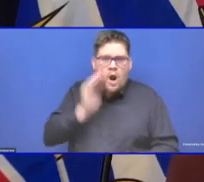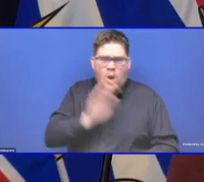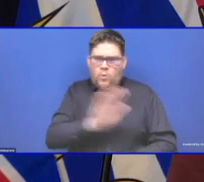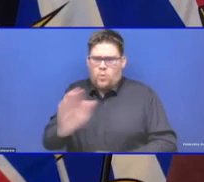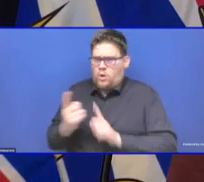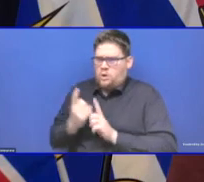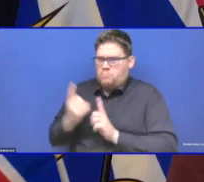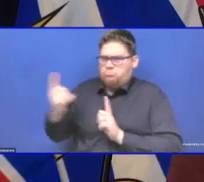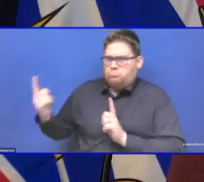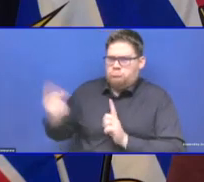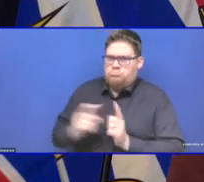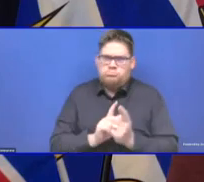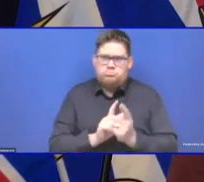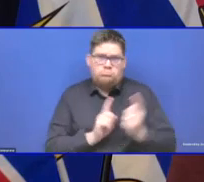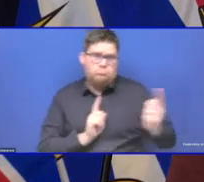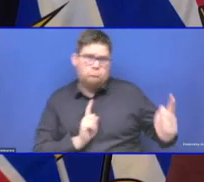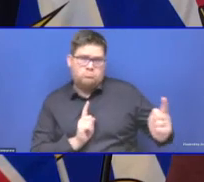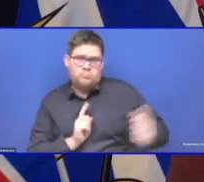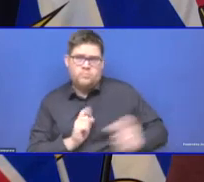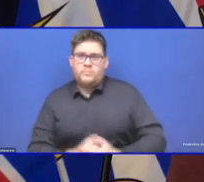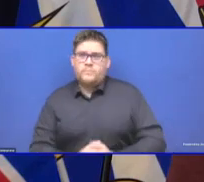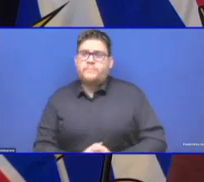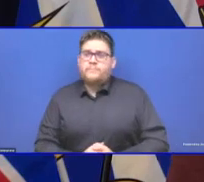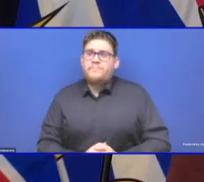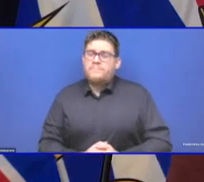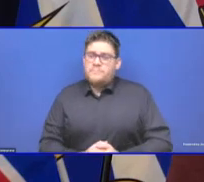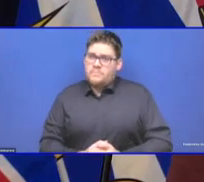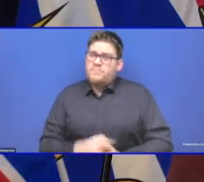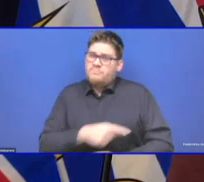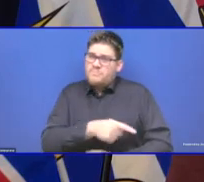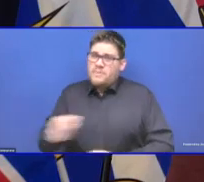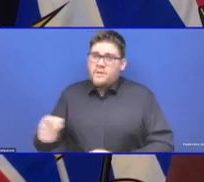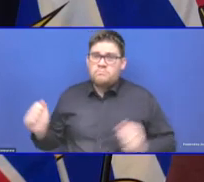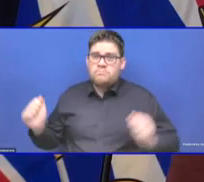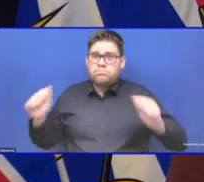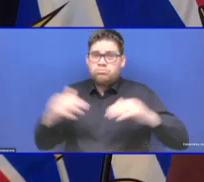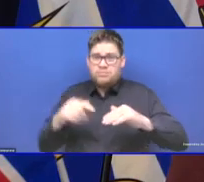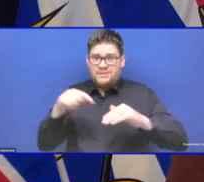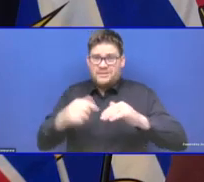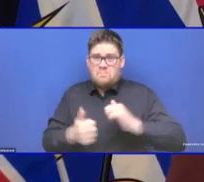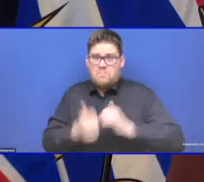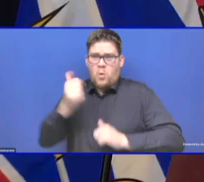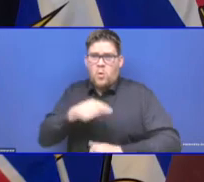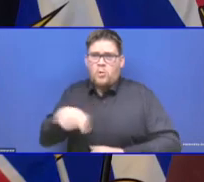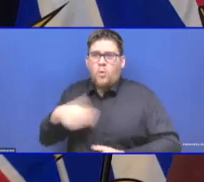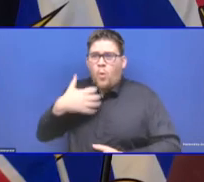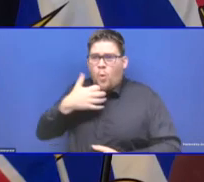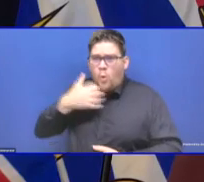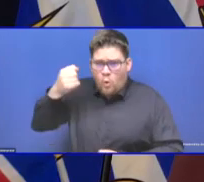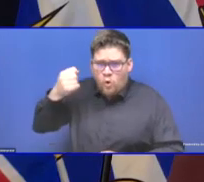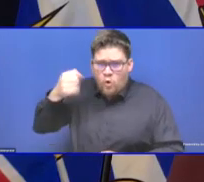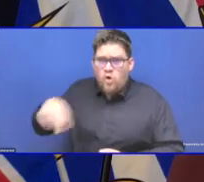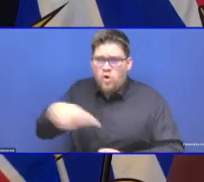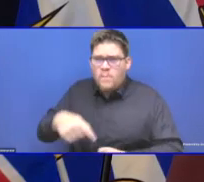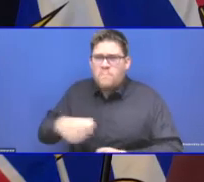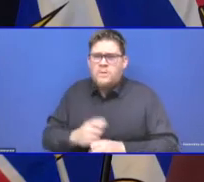we need to make sure that it's safe for them and it may be good for many people to be able to do this remotely this